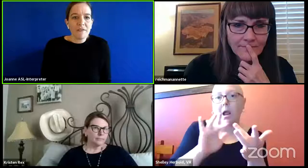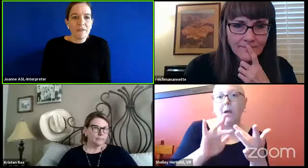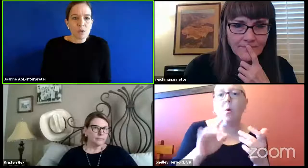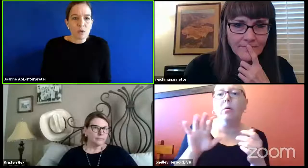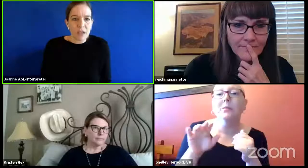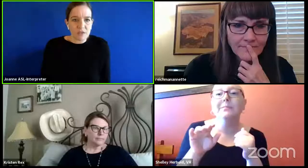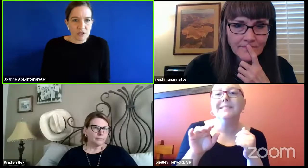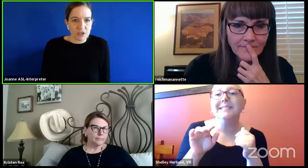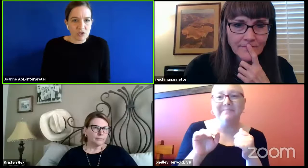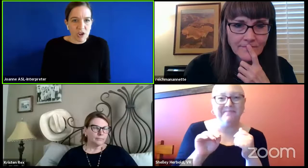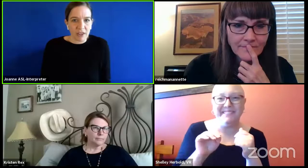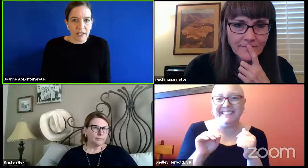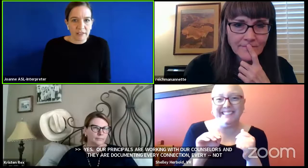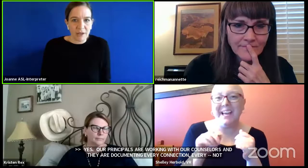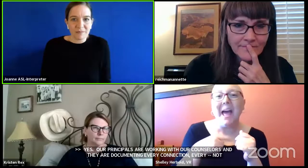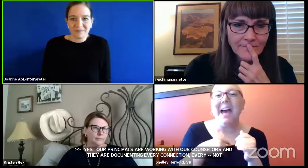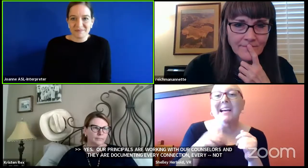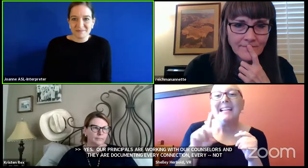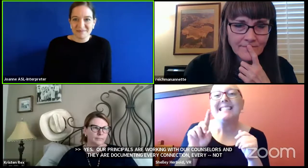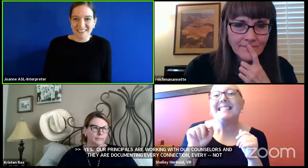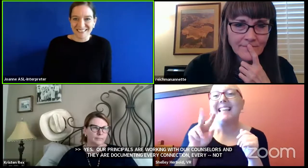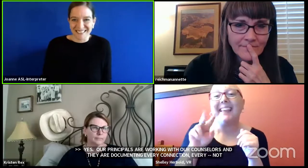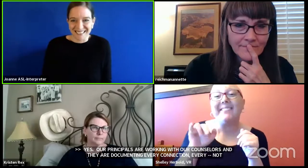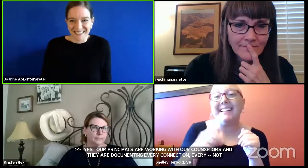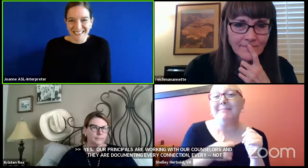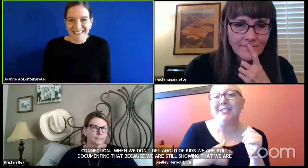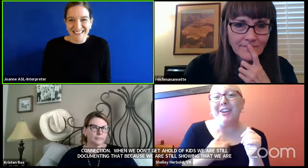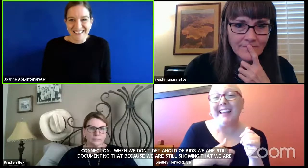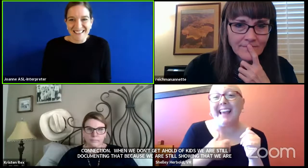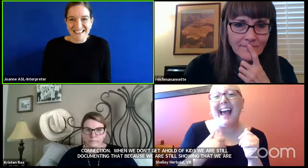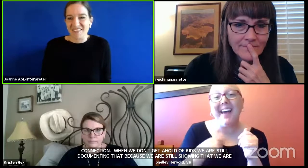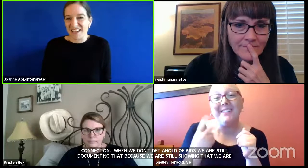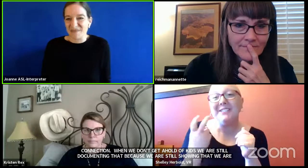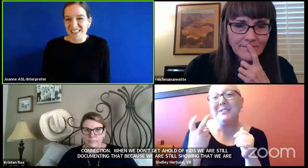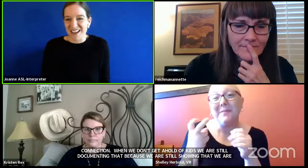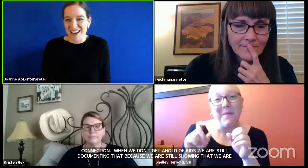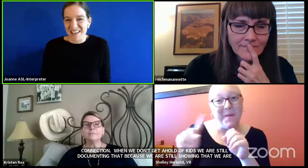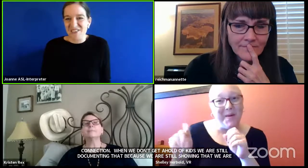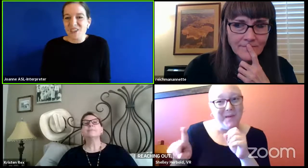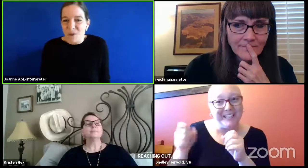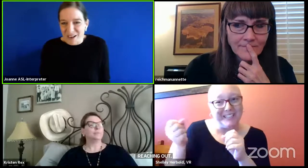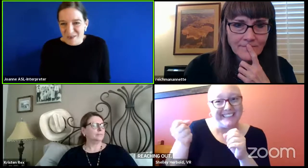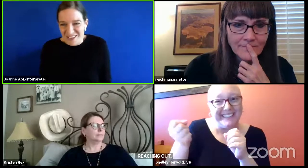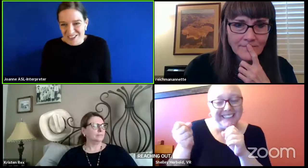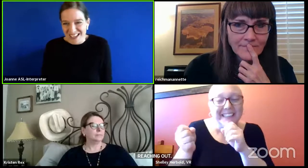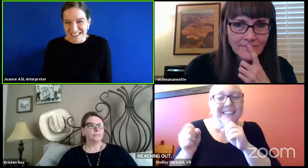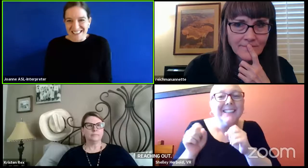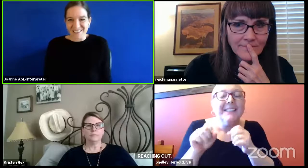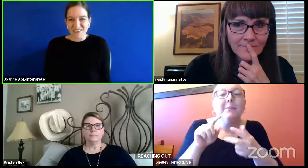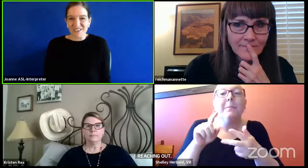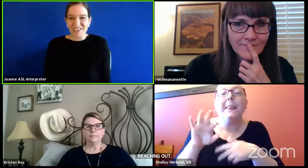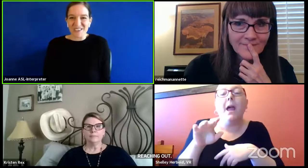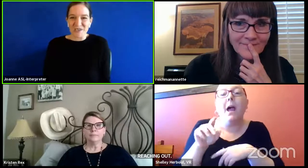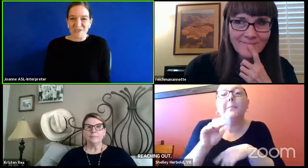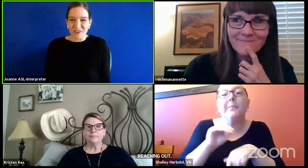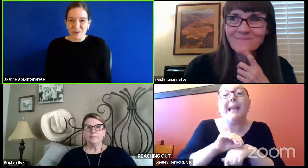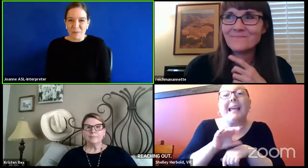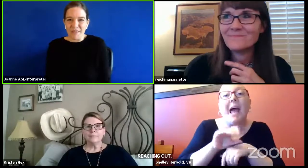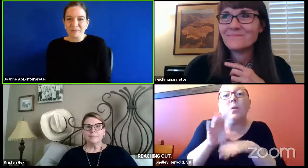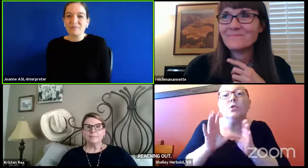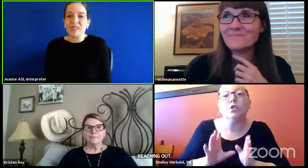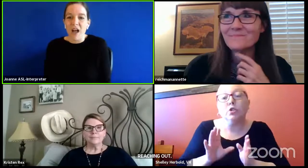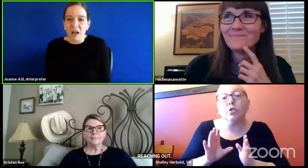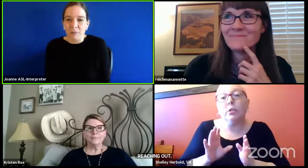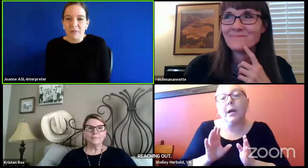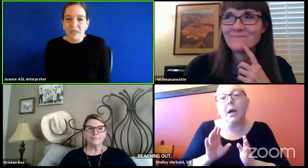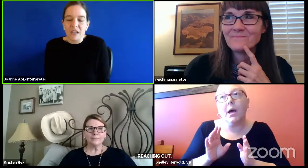So if the school counselor is struggling up, David, I'm sorry. I have two more questions. If you could just hold for